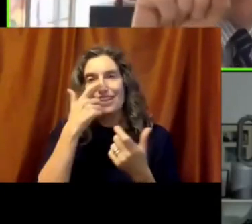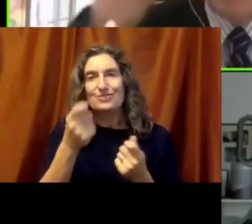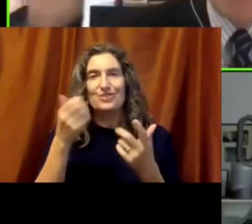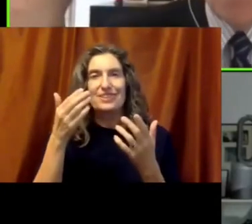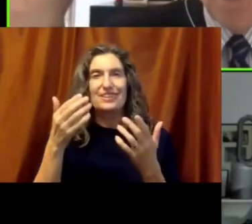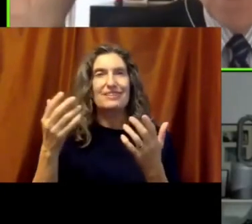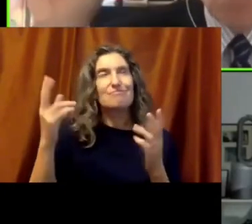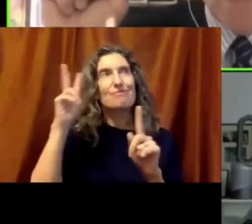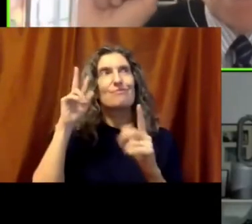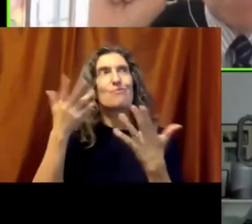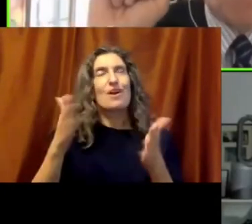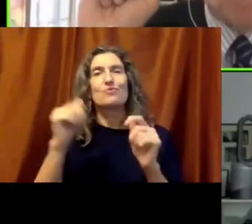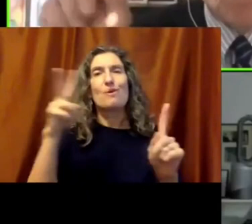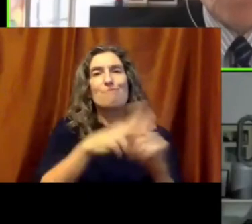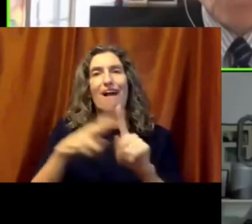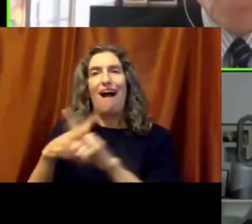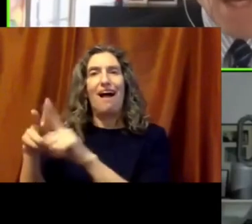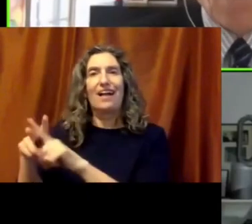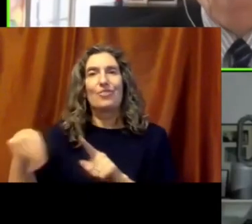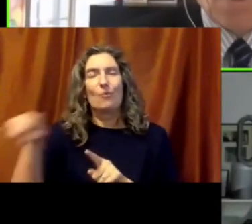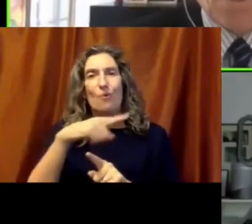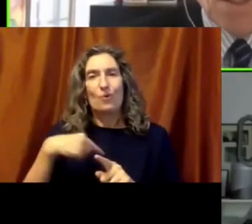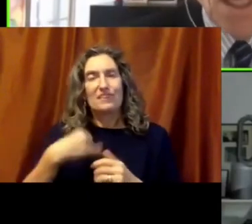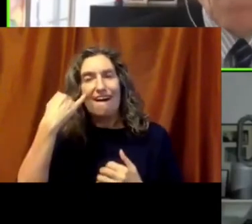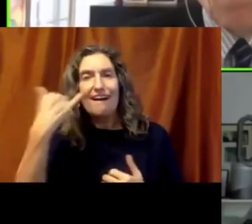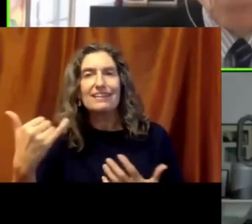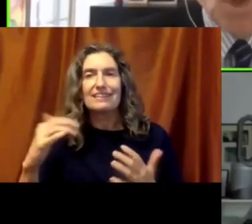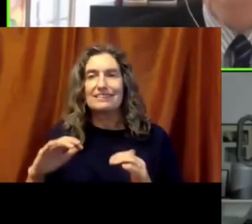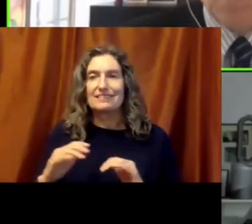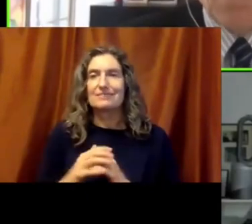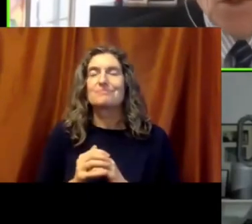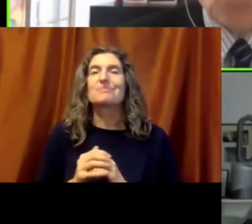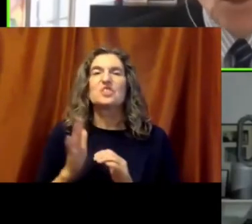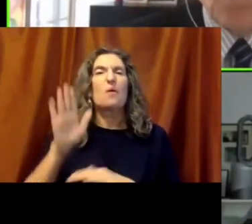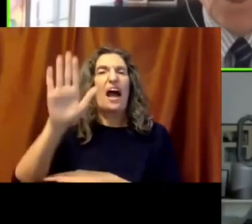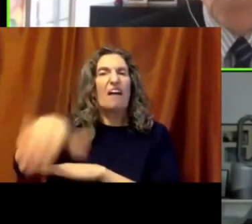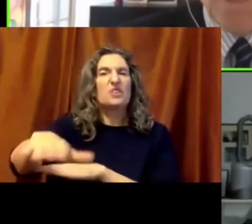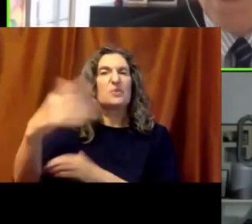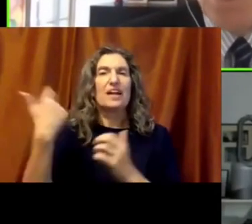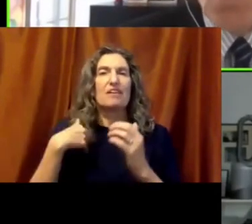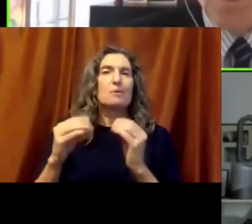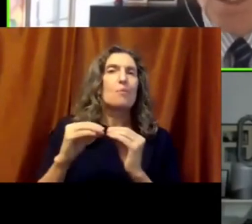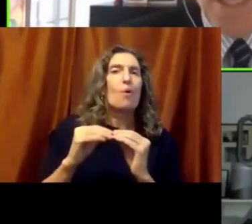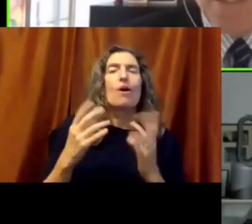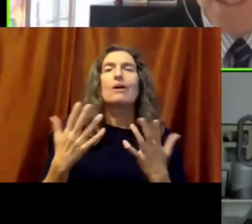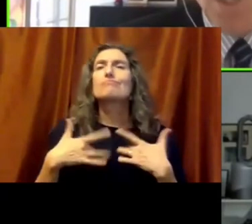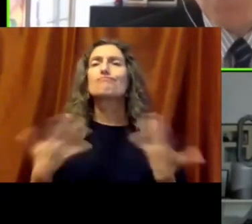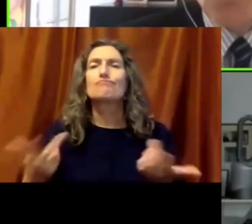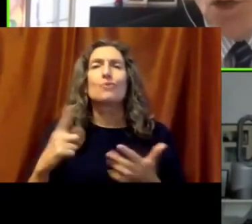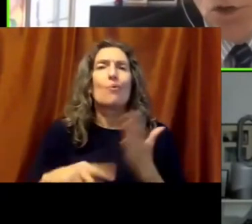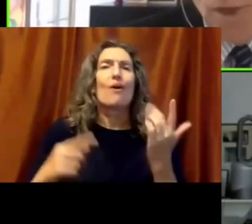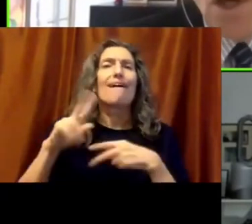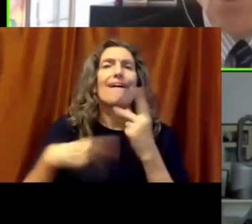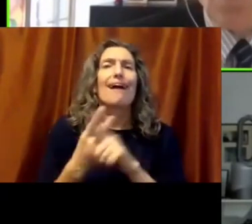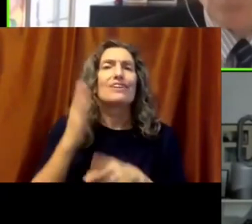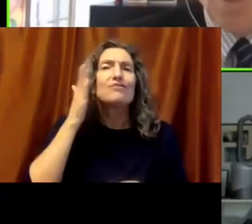that fit our grand strategies. But those are about what kind of future do we want to create? And then what does that say about